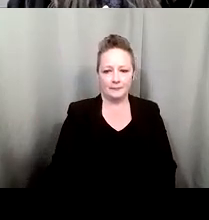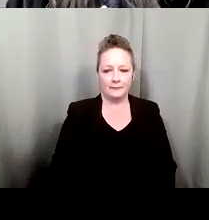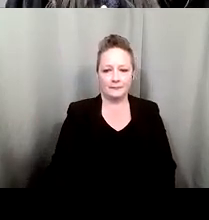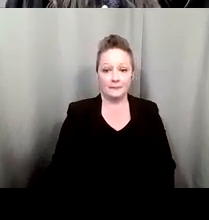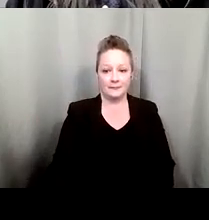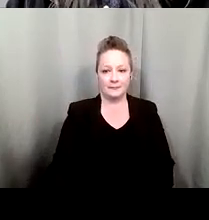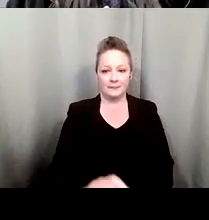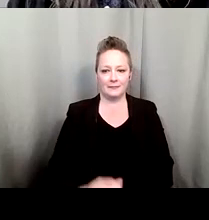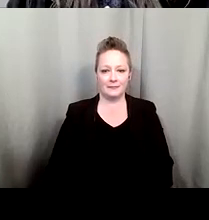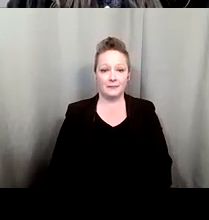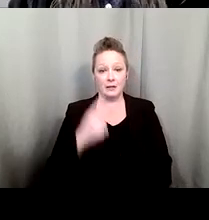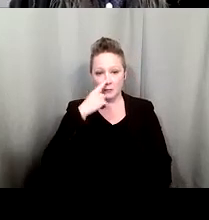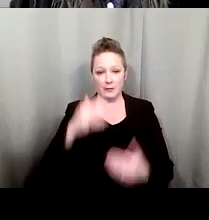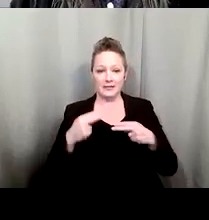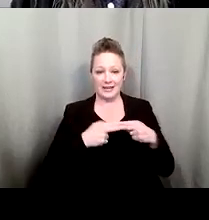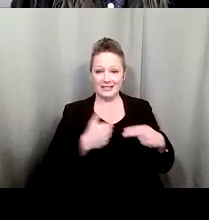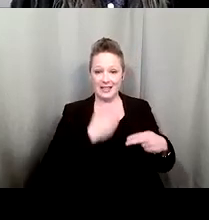Now, I have the next slide, please.